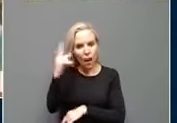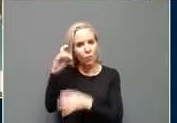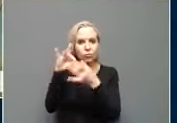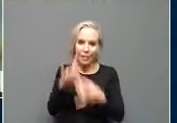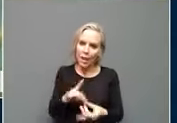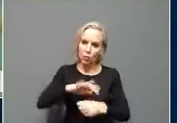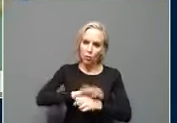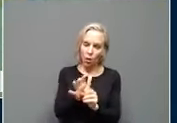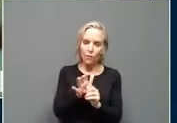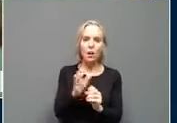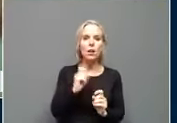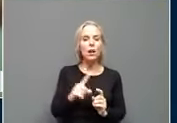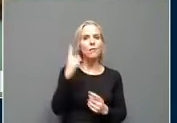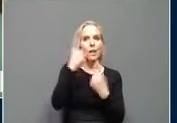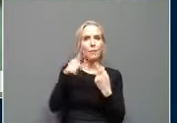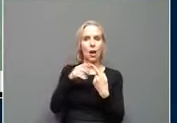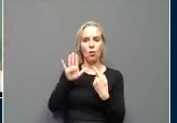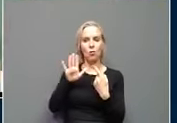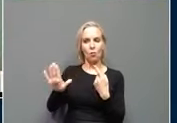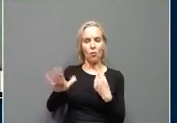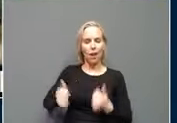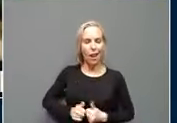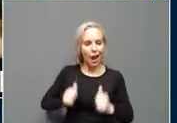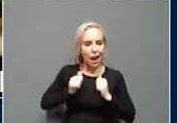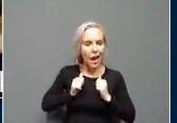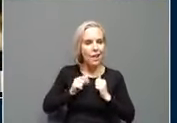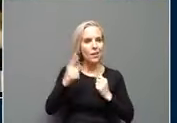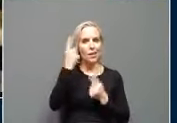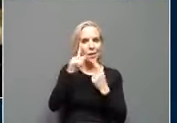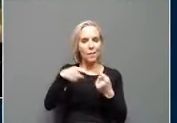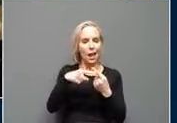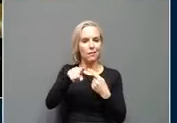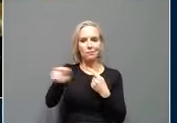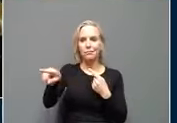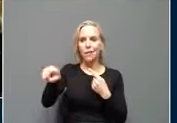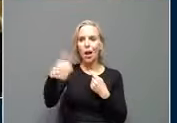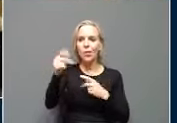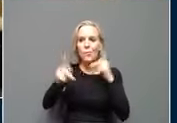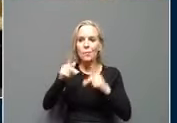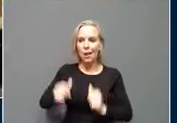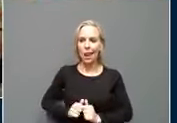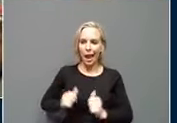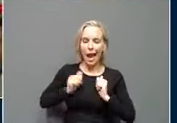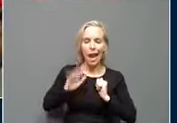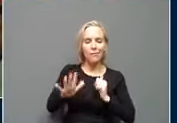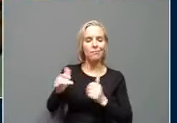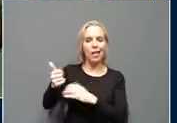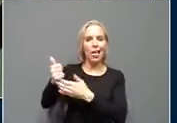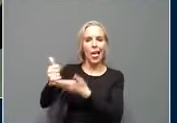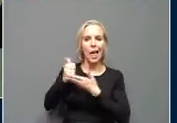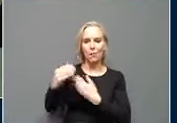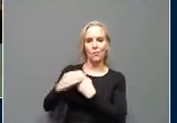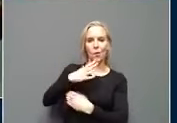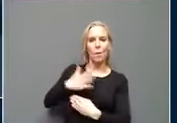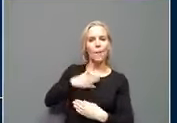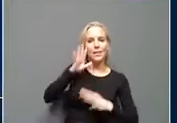think about her life and I think about other people's lives and that really helped influence my decision on getting the vaccine.